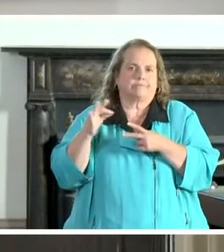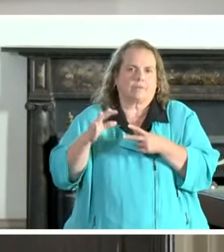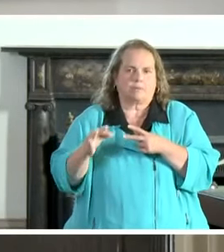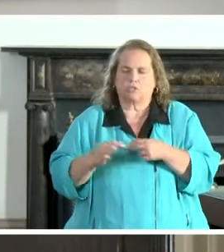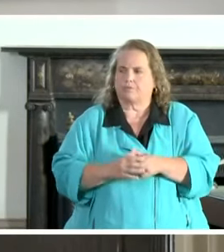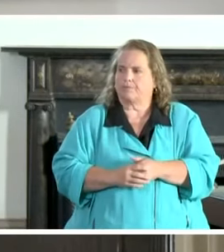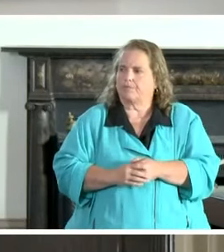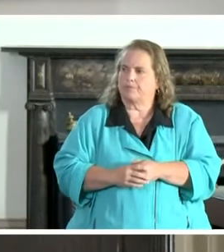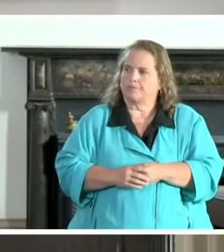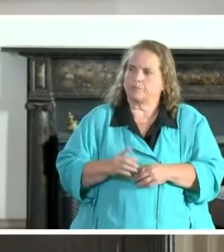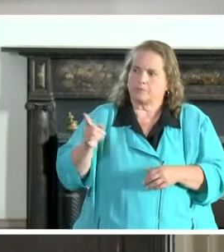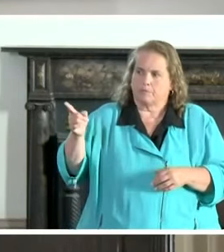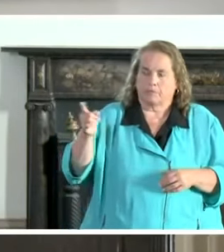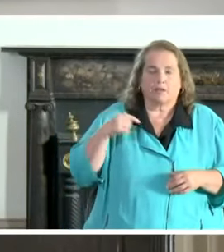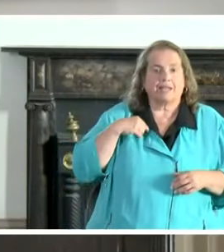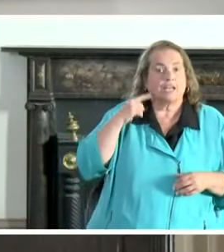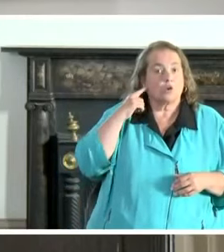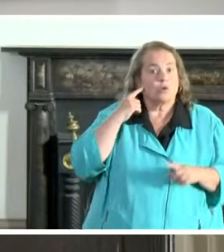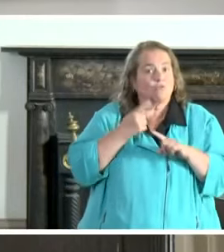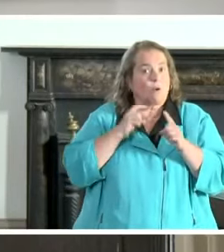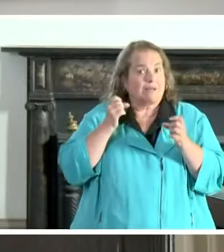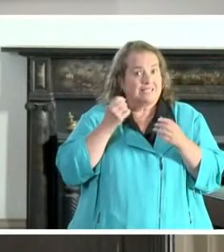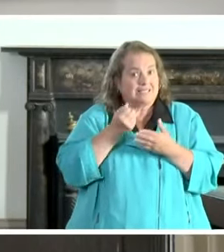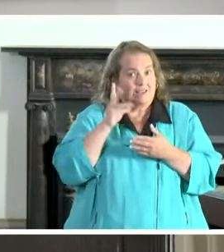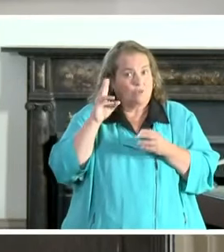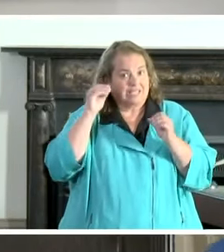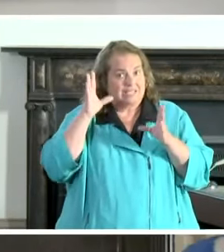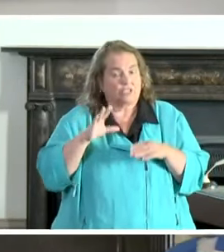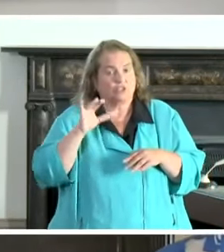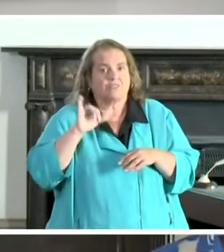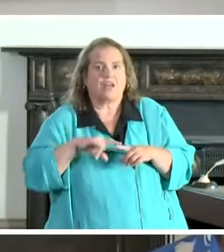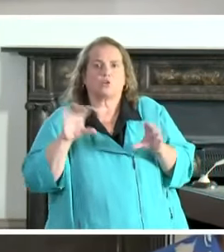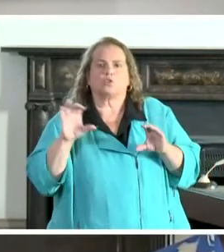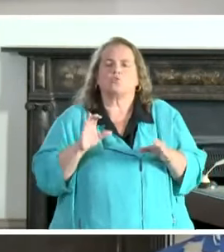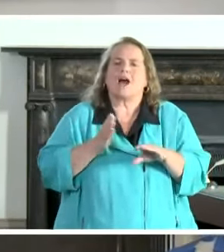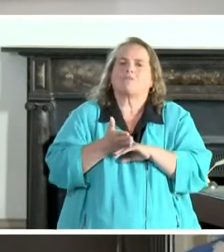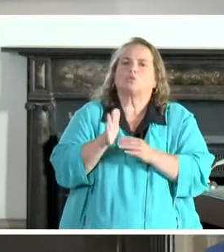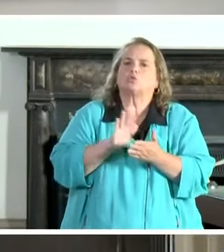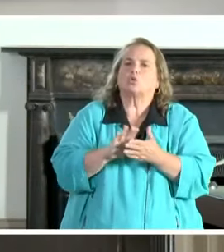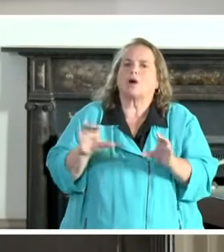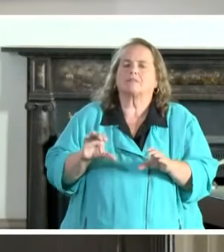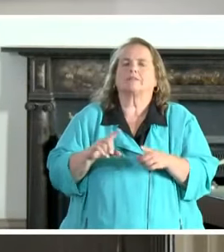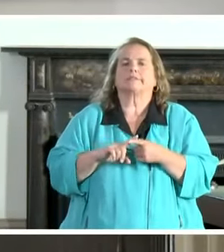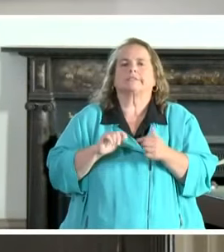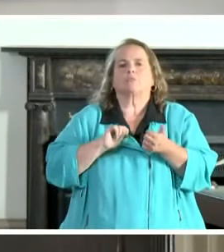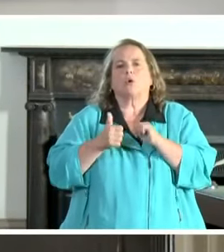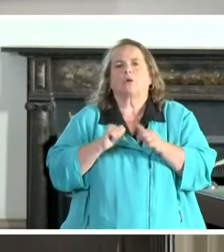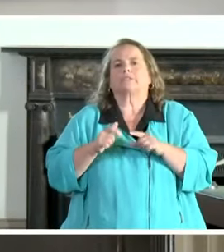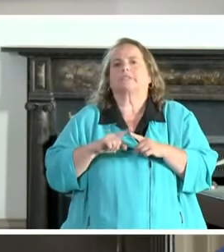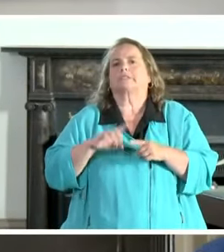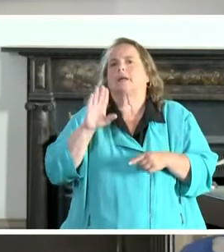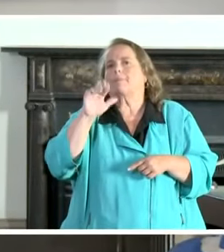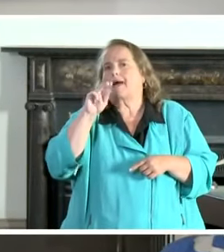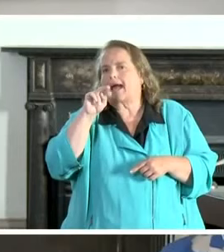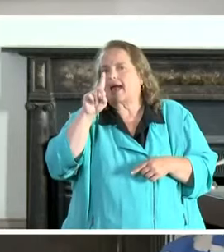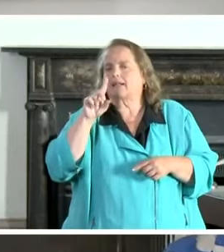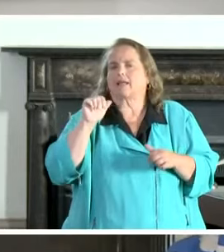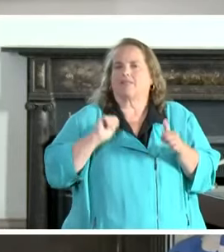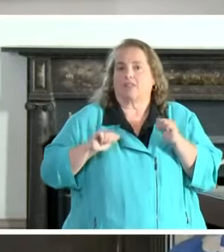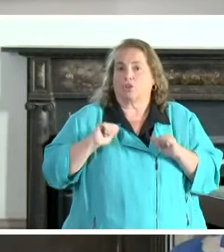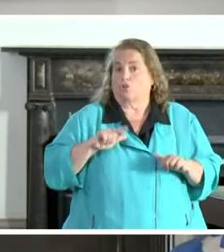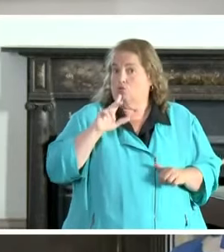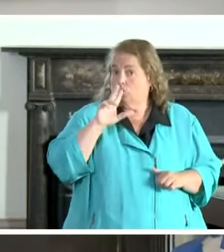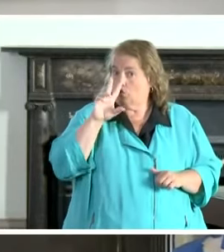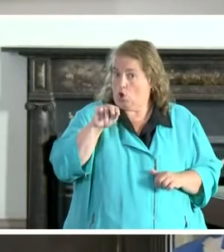I'm already hearing from several teachers that you would have to select things like sports, band, theater. Are we saying